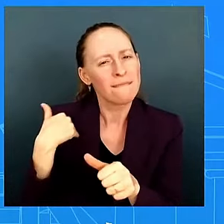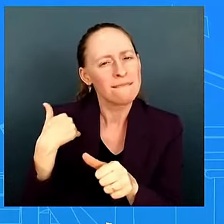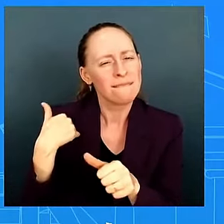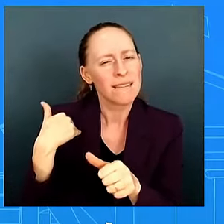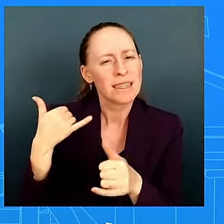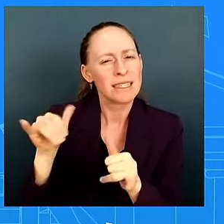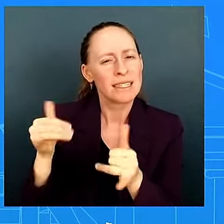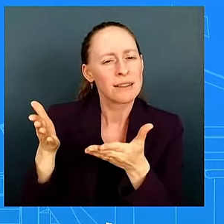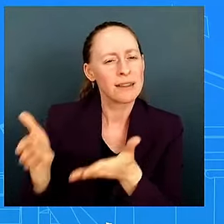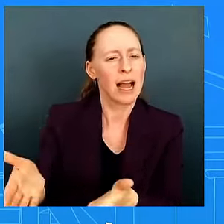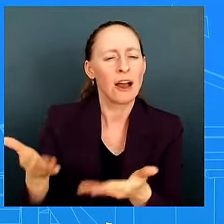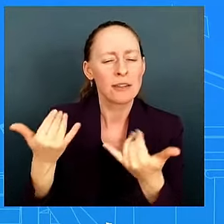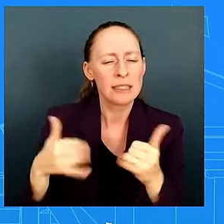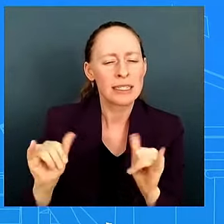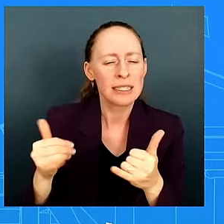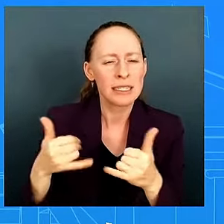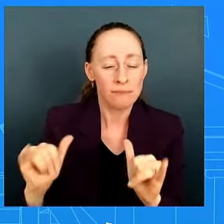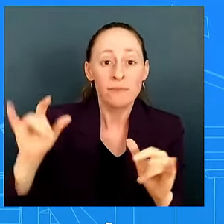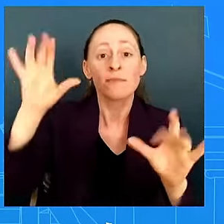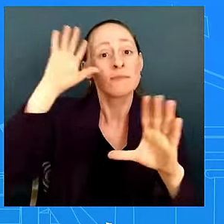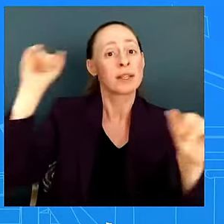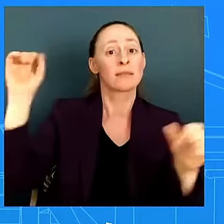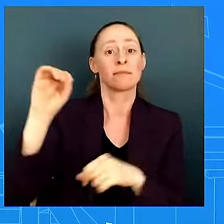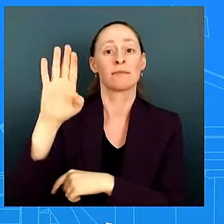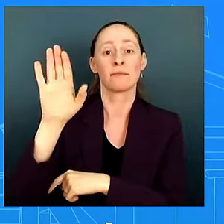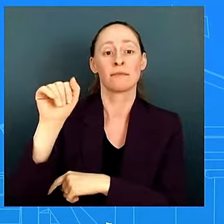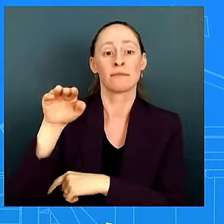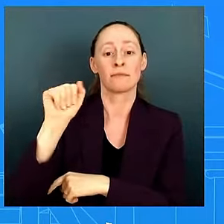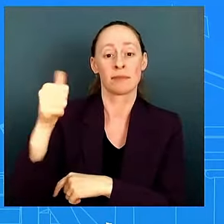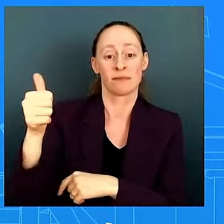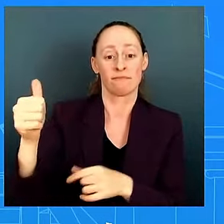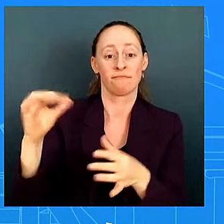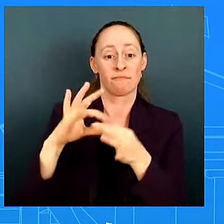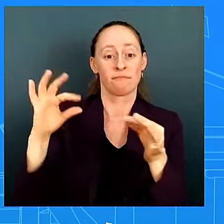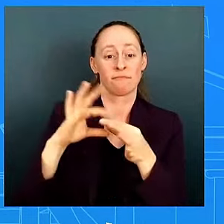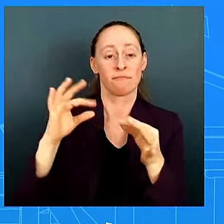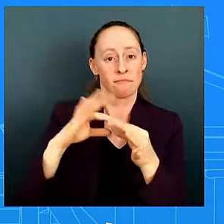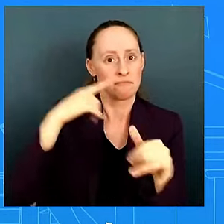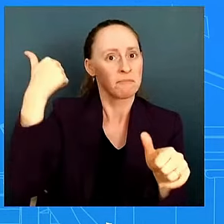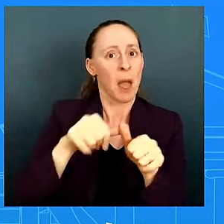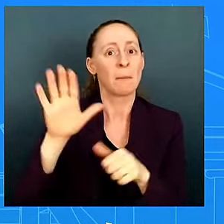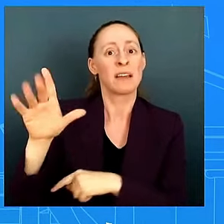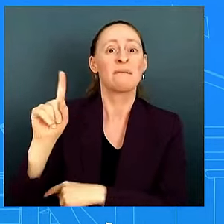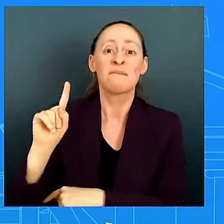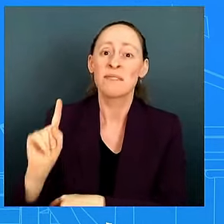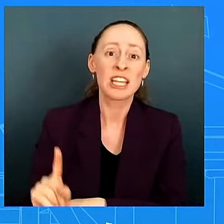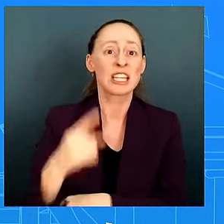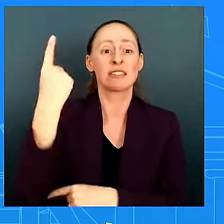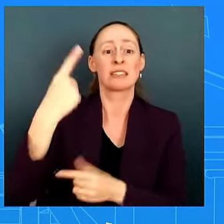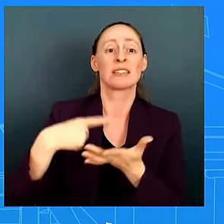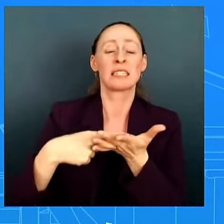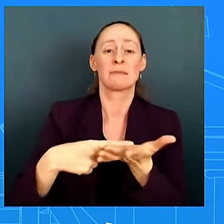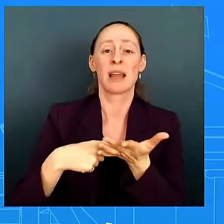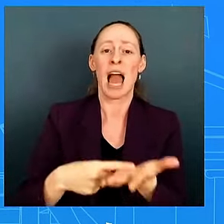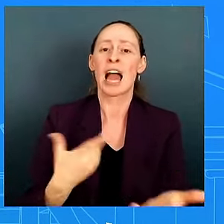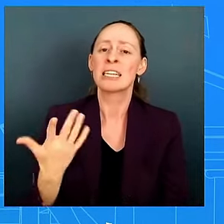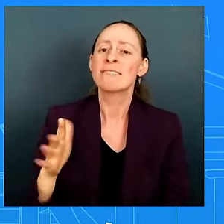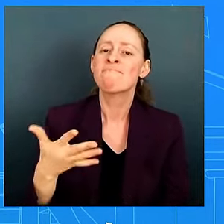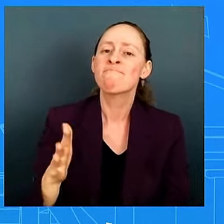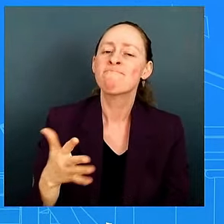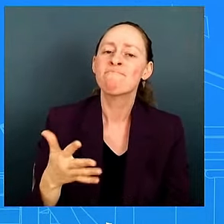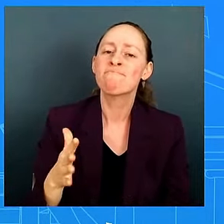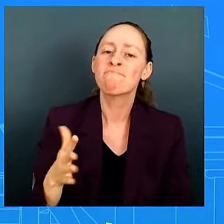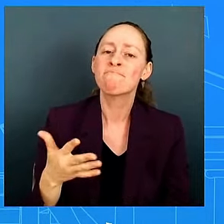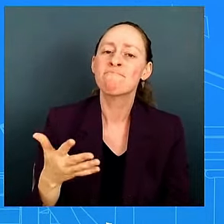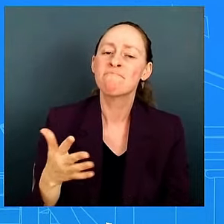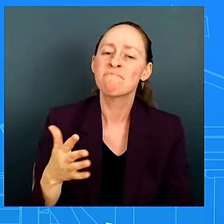who himself has said you know his first debate wasn't great he talked about that uh and most incumbents their